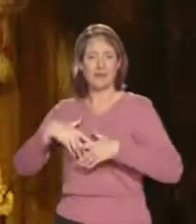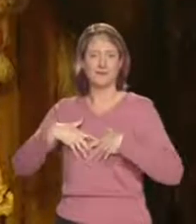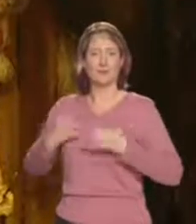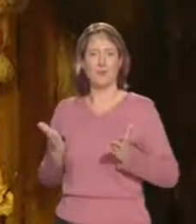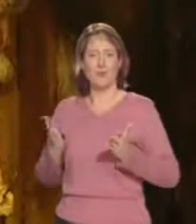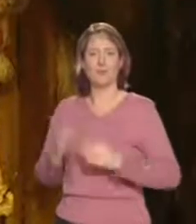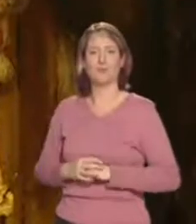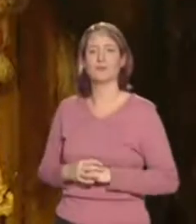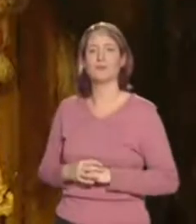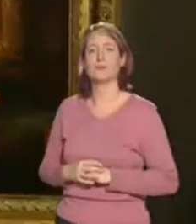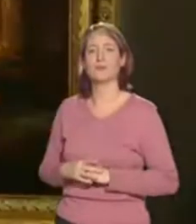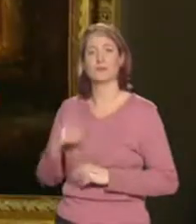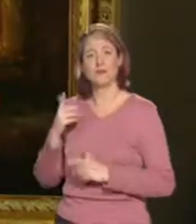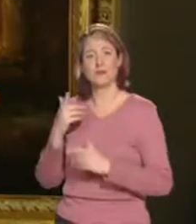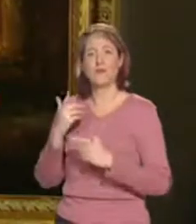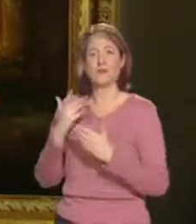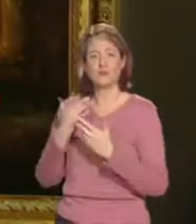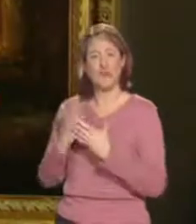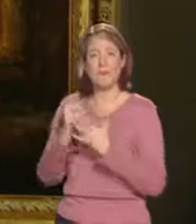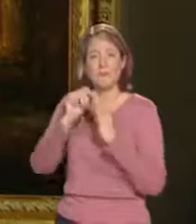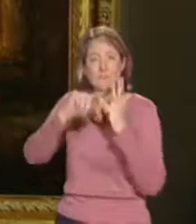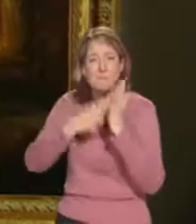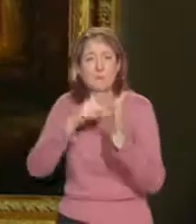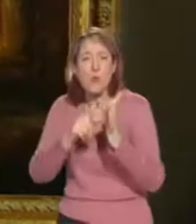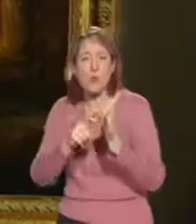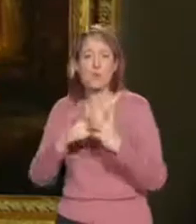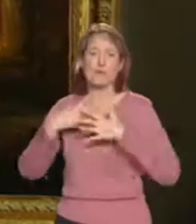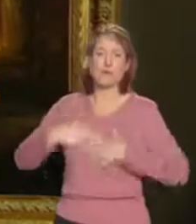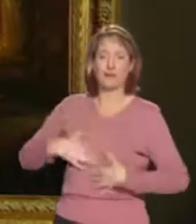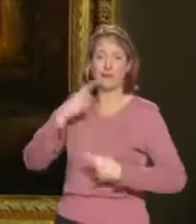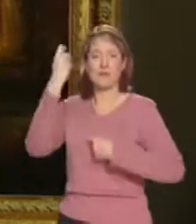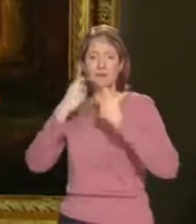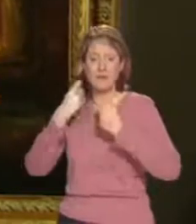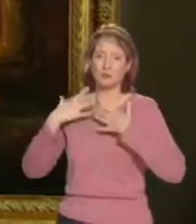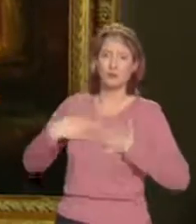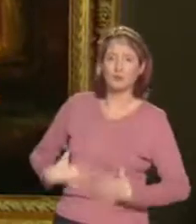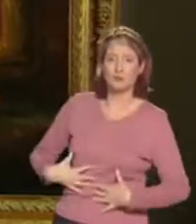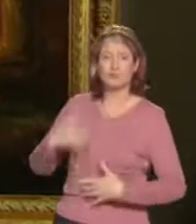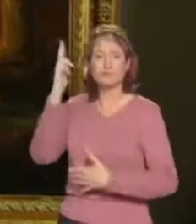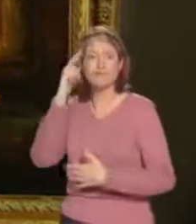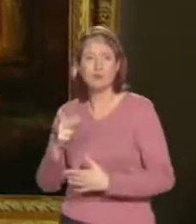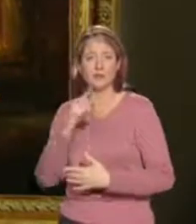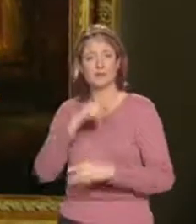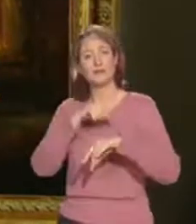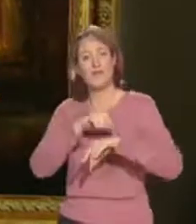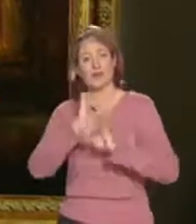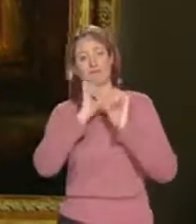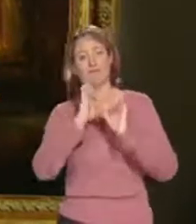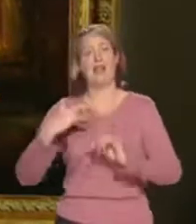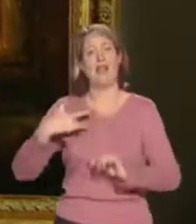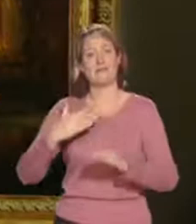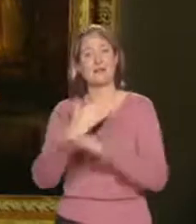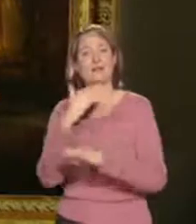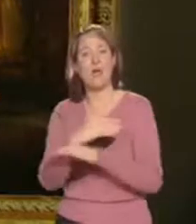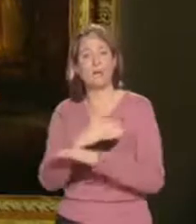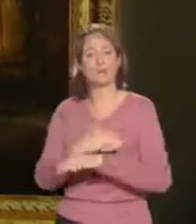physical expression. And so in the last phase of Rembrandt's life and career, what we see is him wrestling explicitly with the big